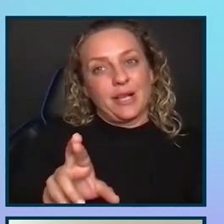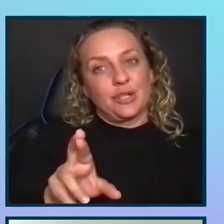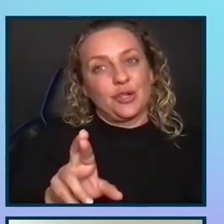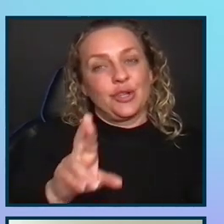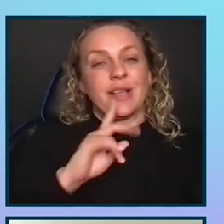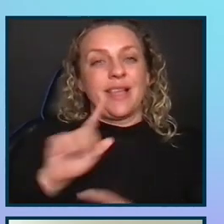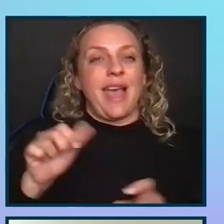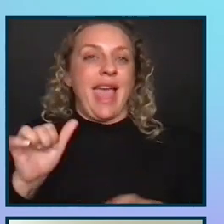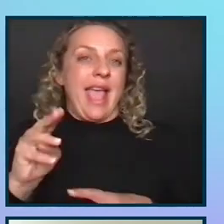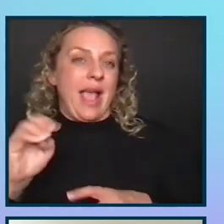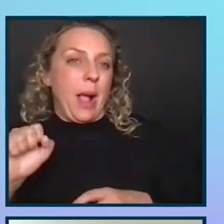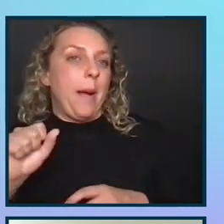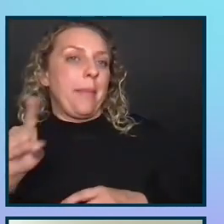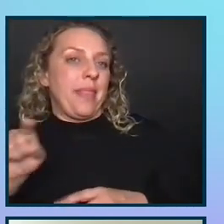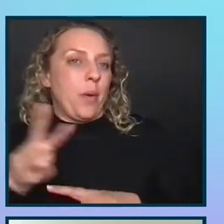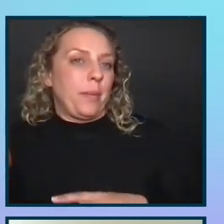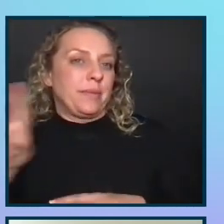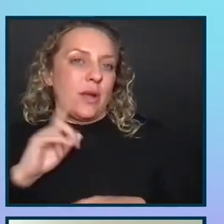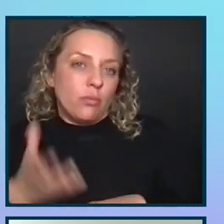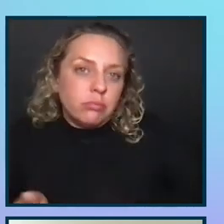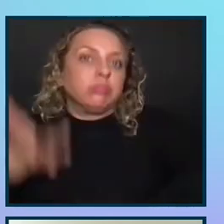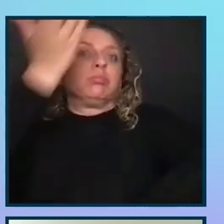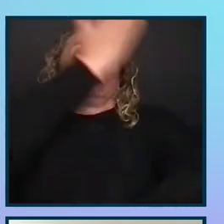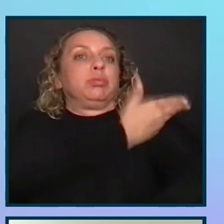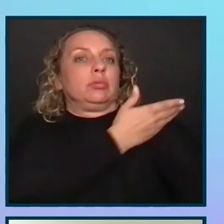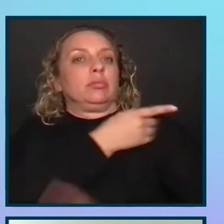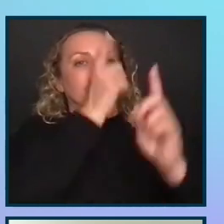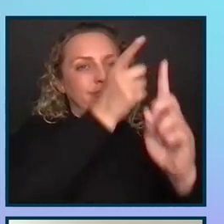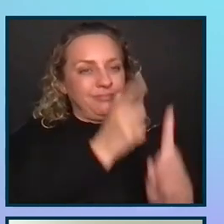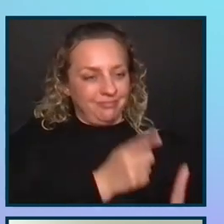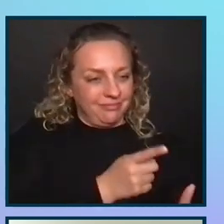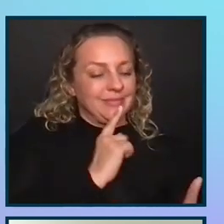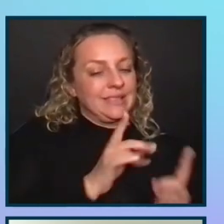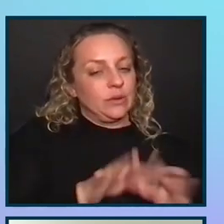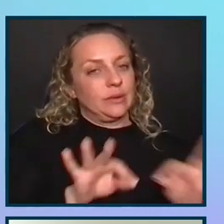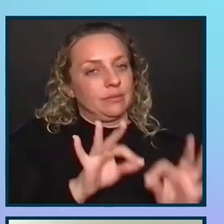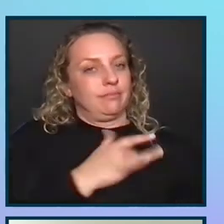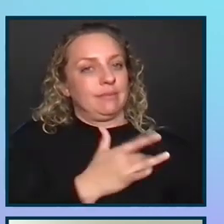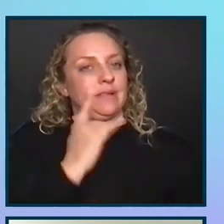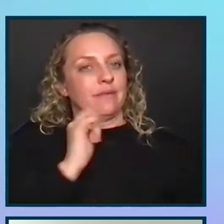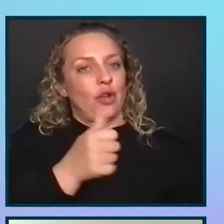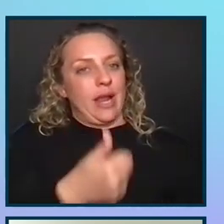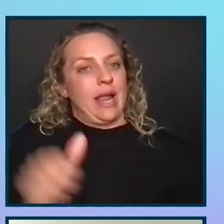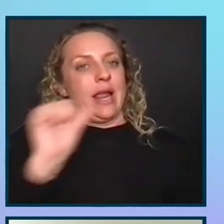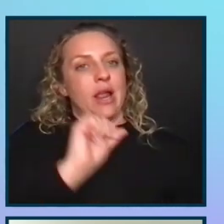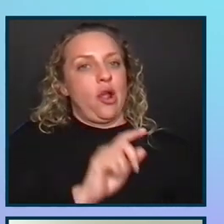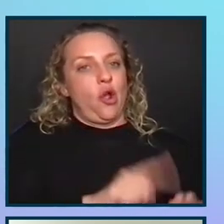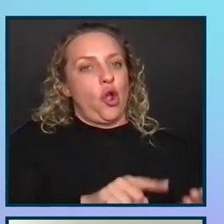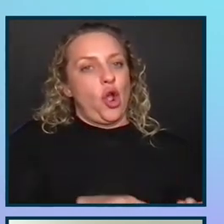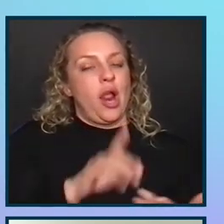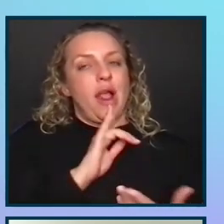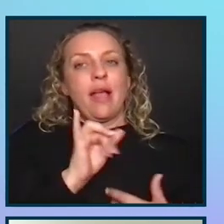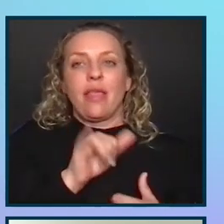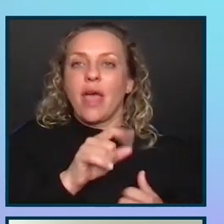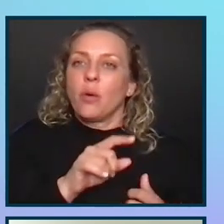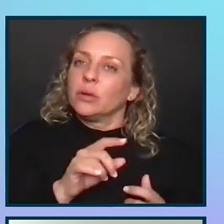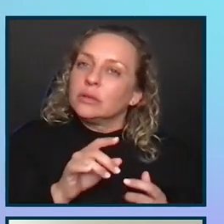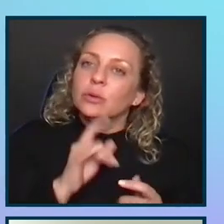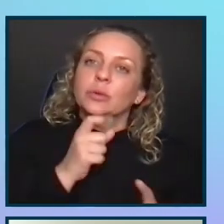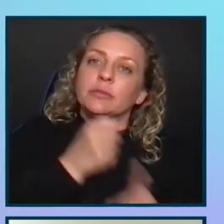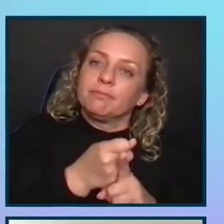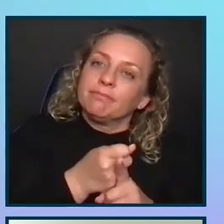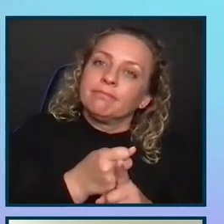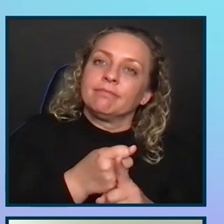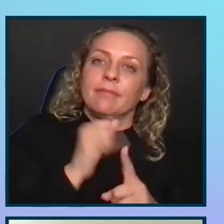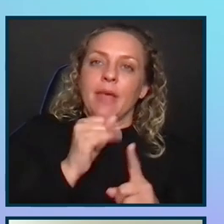improvement. And I think pointing to that list of components that's typical for any audit, this is that moment of the pivotal point in our growth and learning